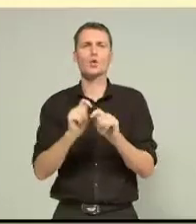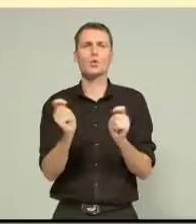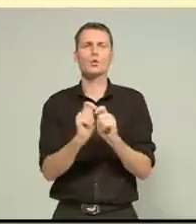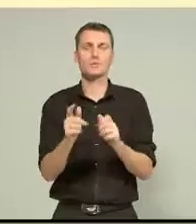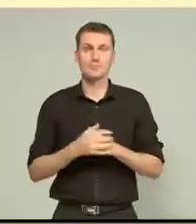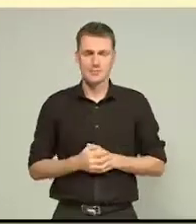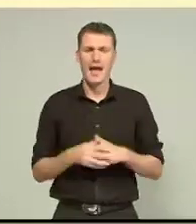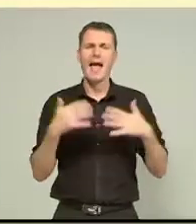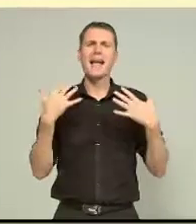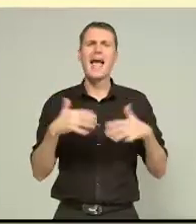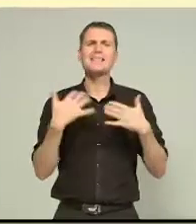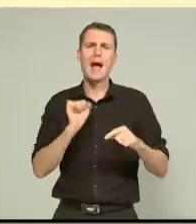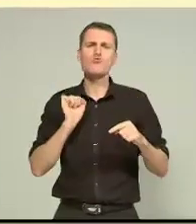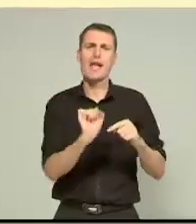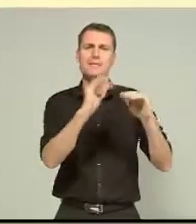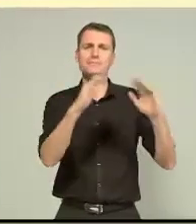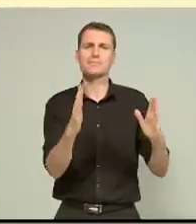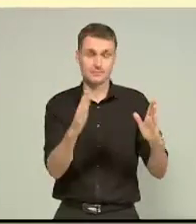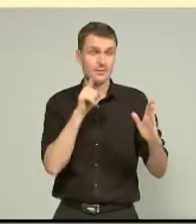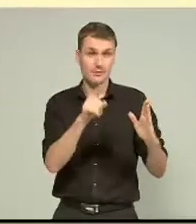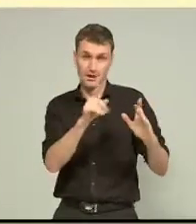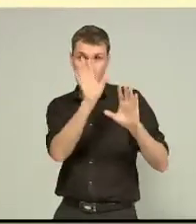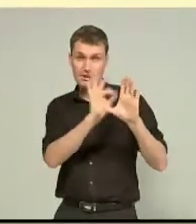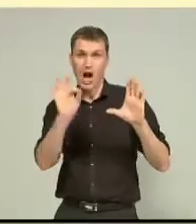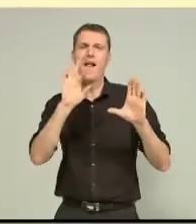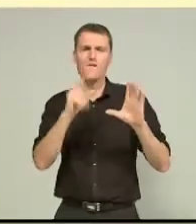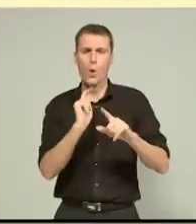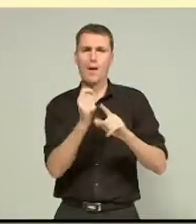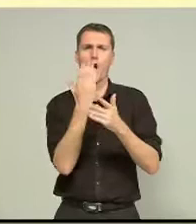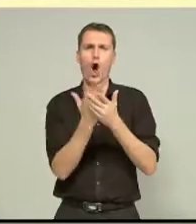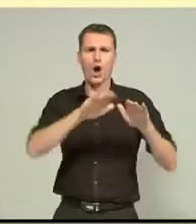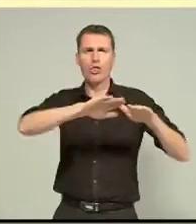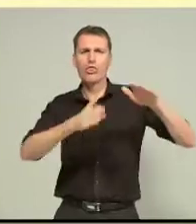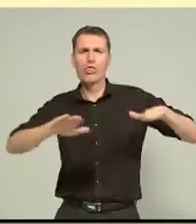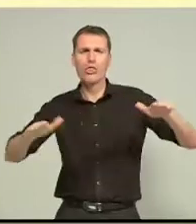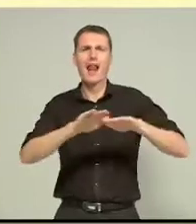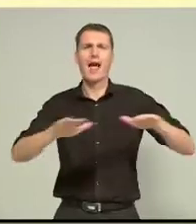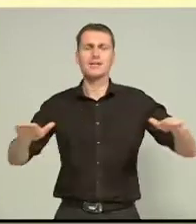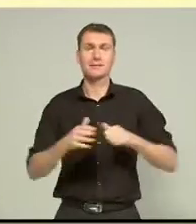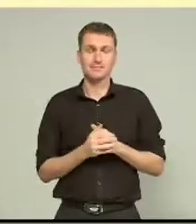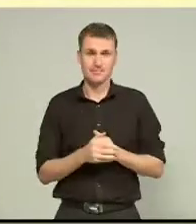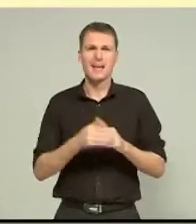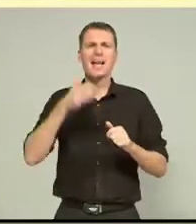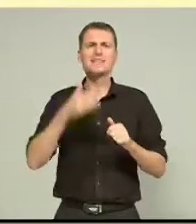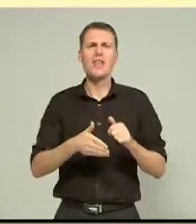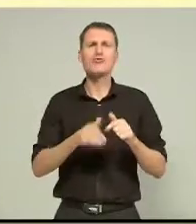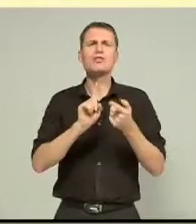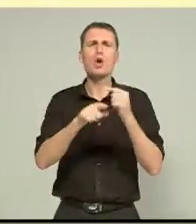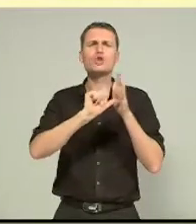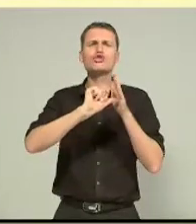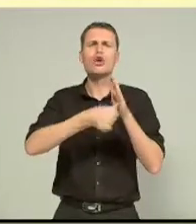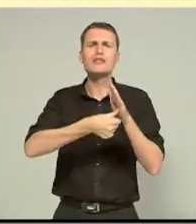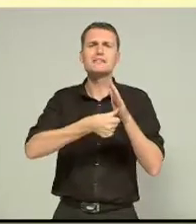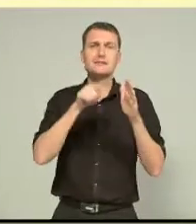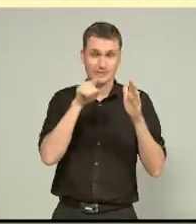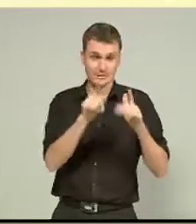house specifically designed for construction on uneven land. Created by insurer Southern Response, the show home opened its